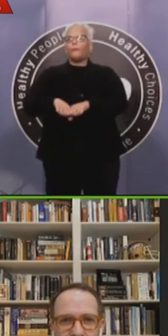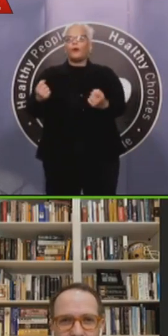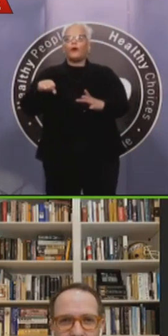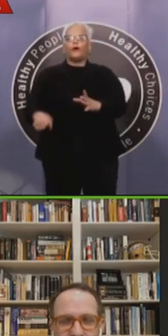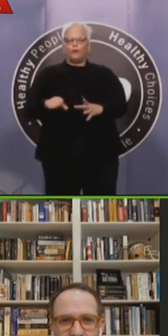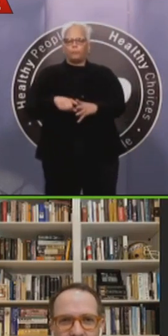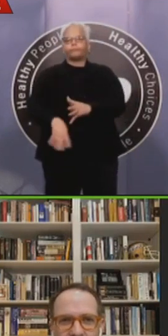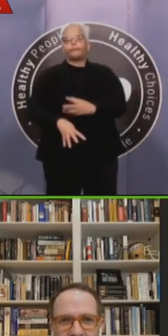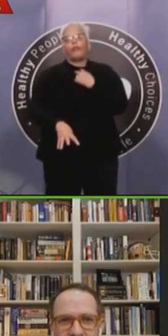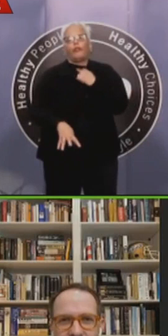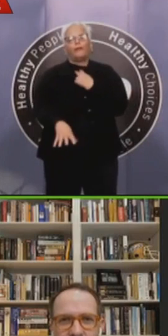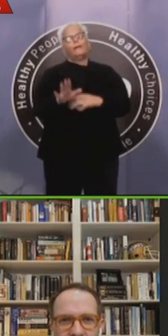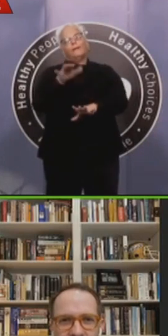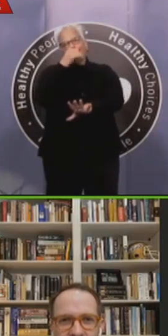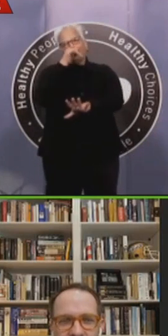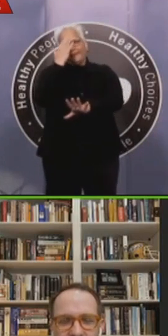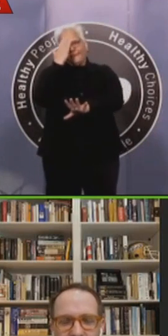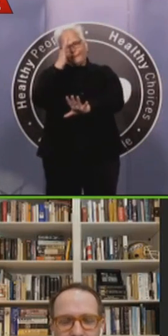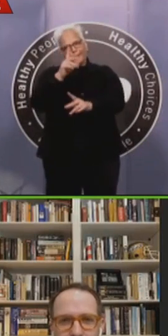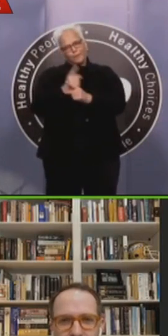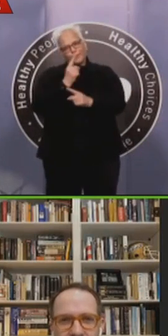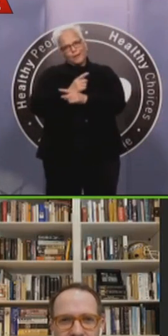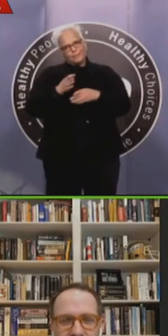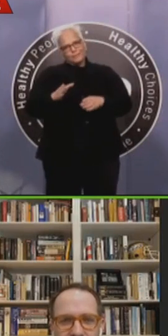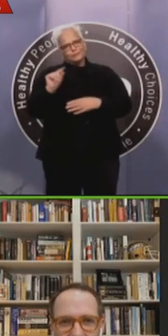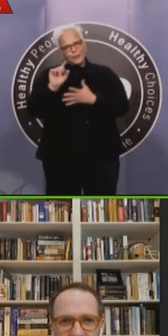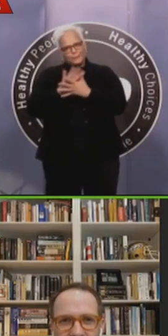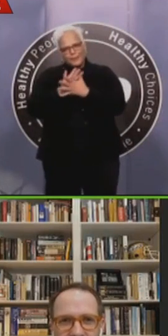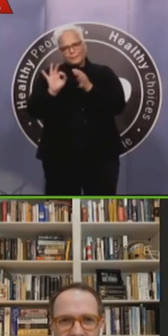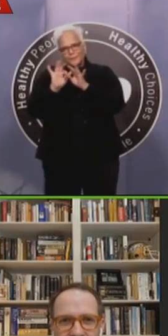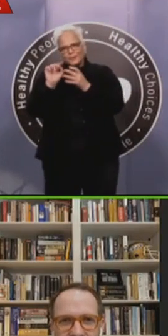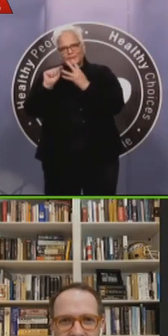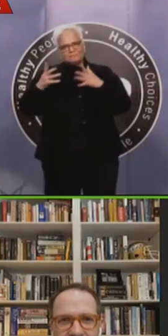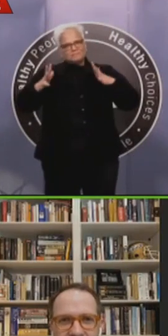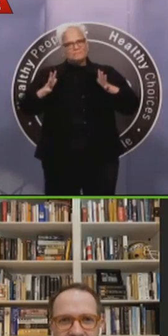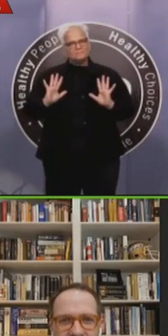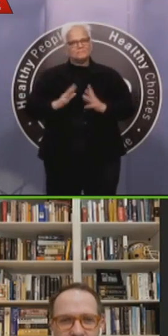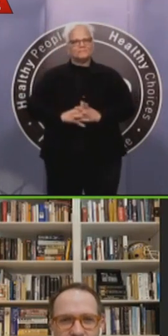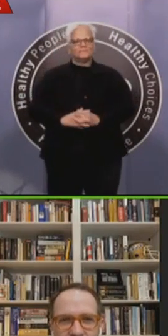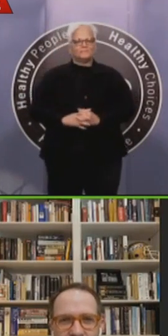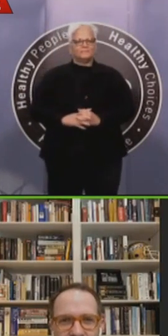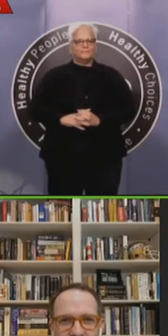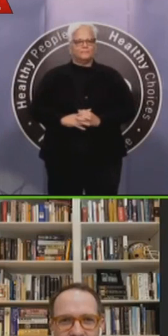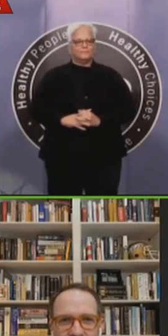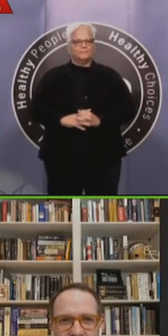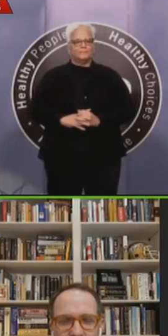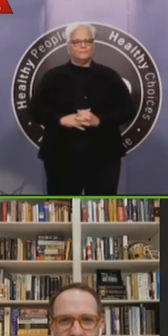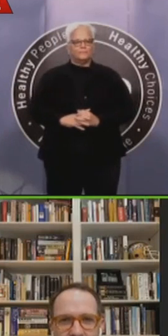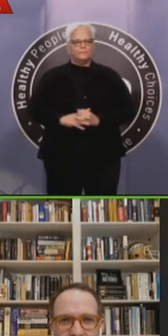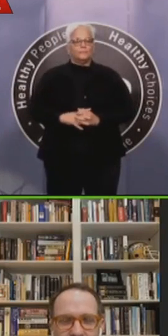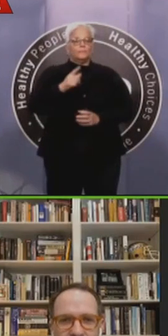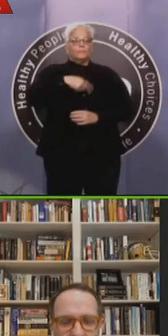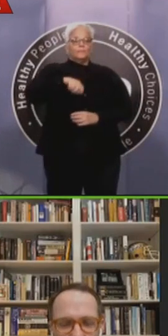home for your use to throw all that stuff away. And you, you don't need to try and flush it, uh, and end up clogging up, uh,